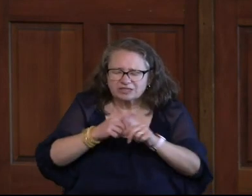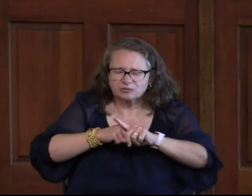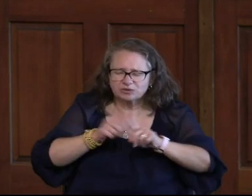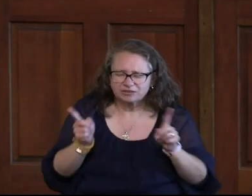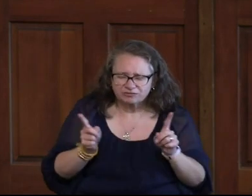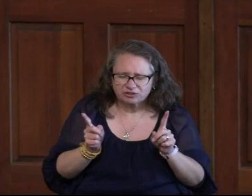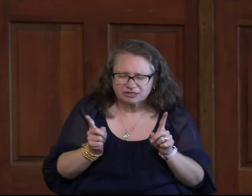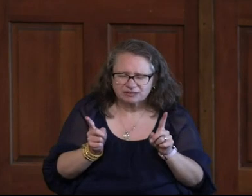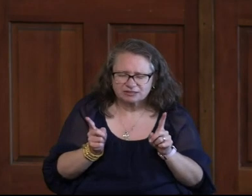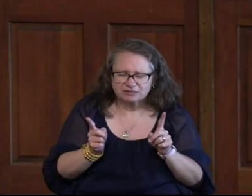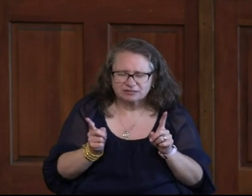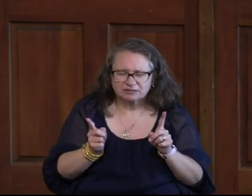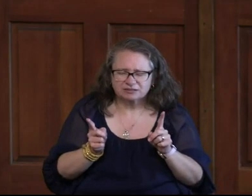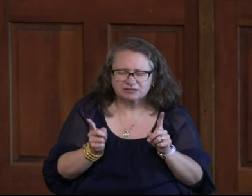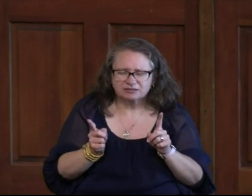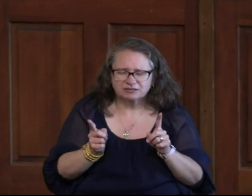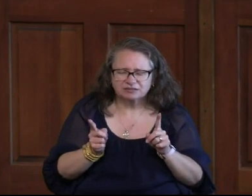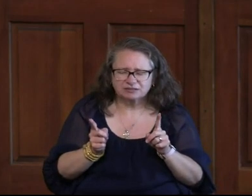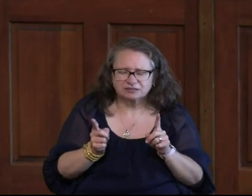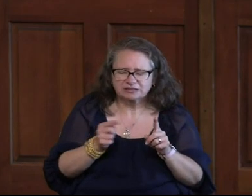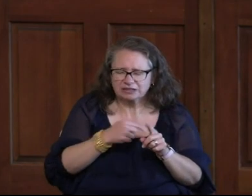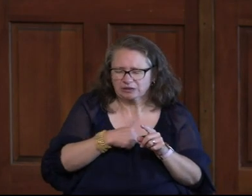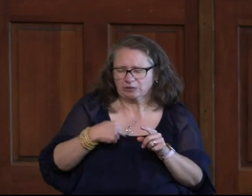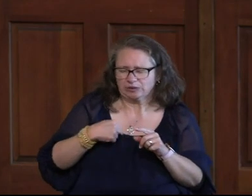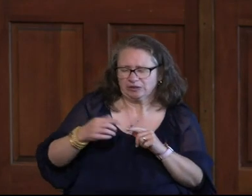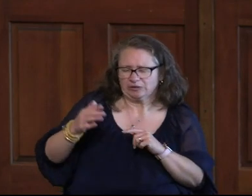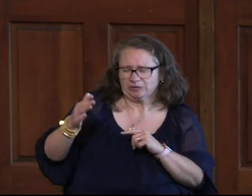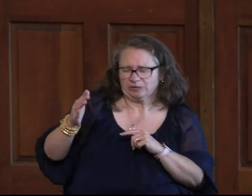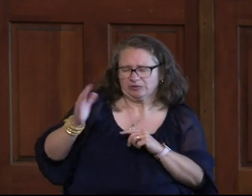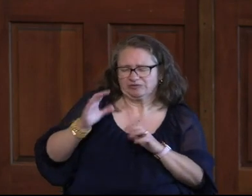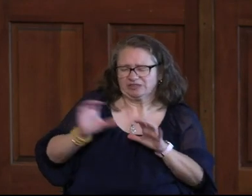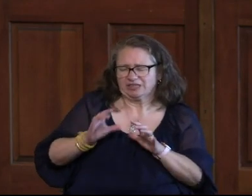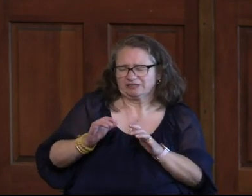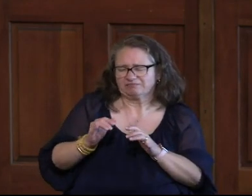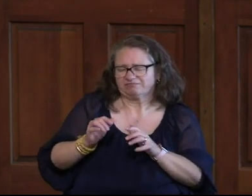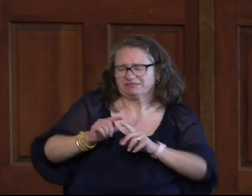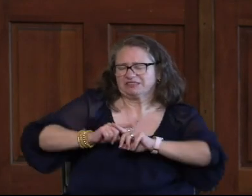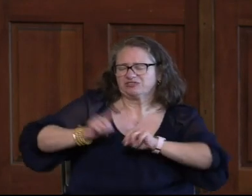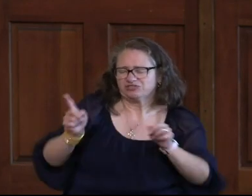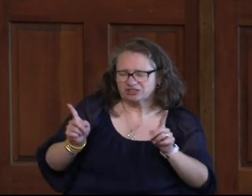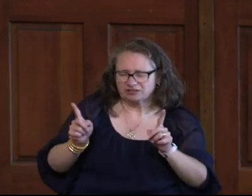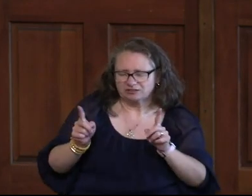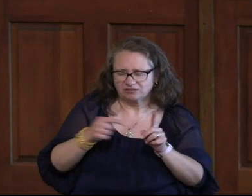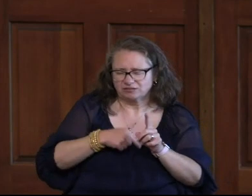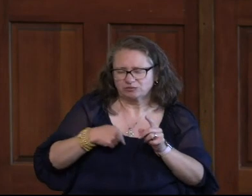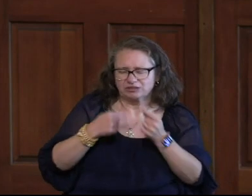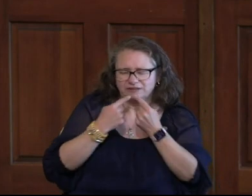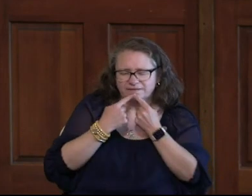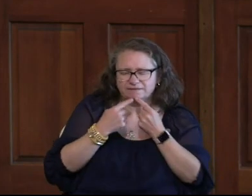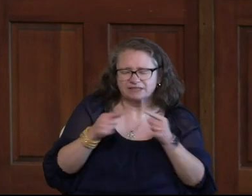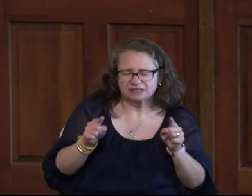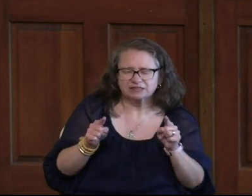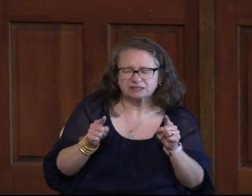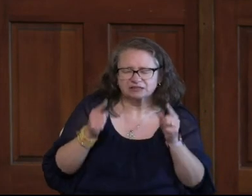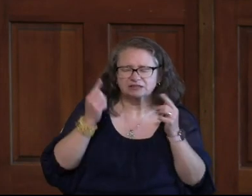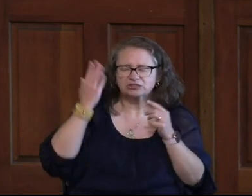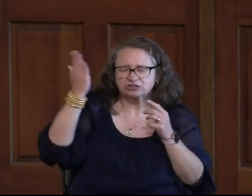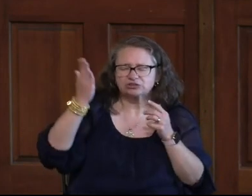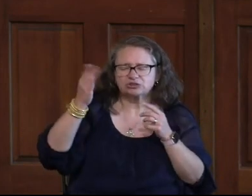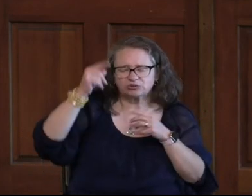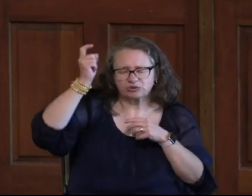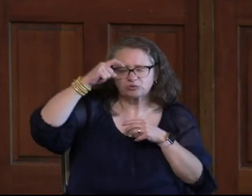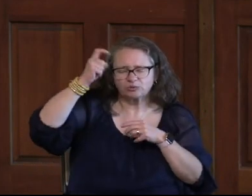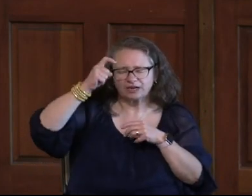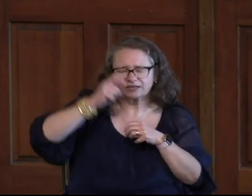different, and what we would have done differently. But we confess, Lord, that you are